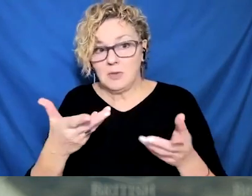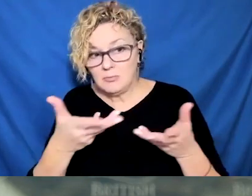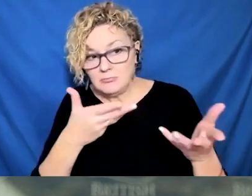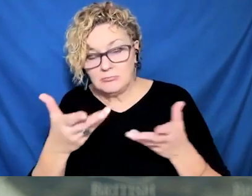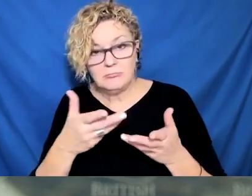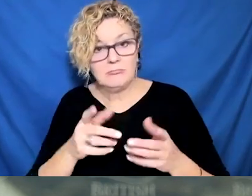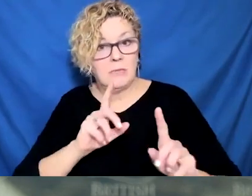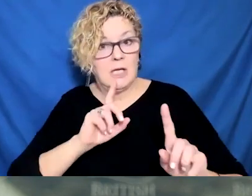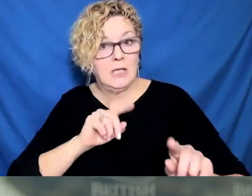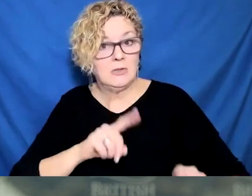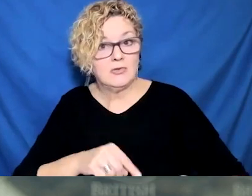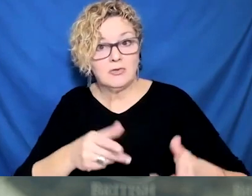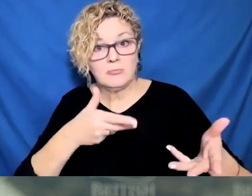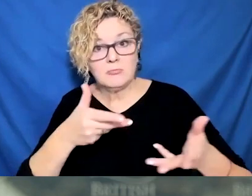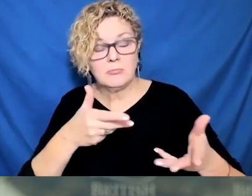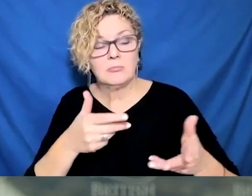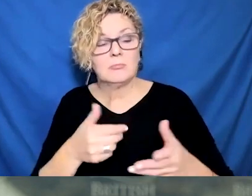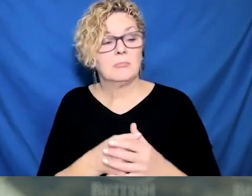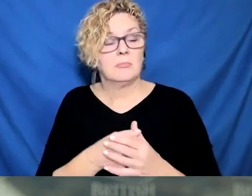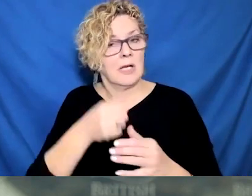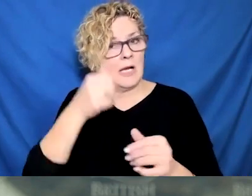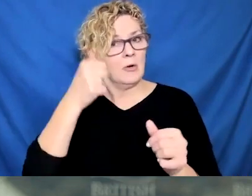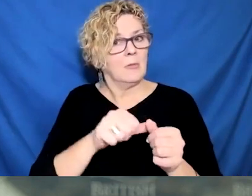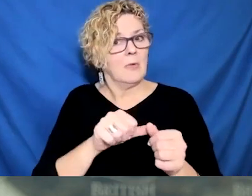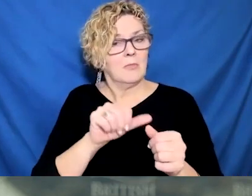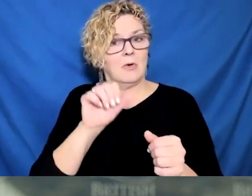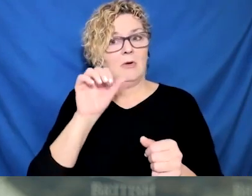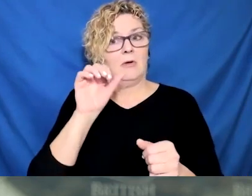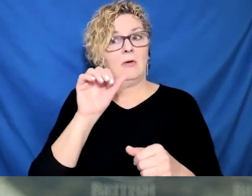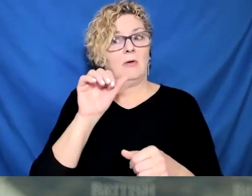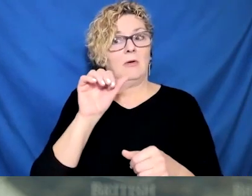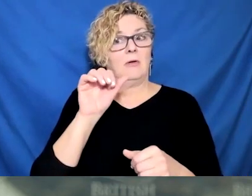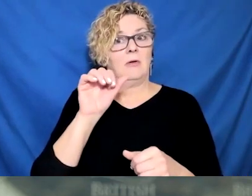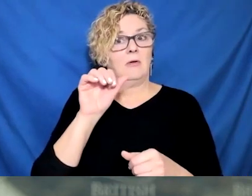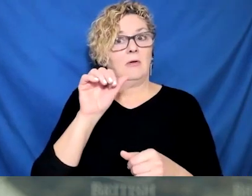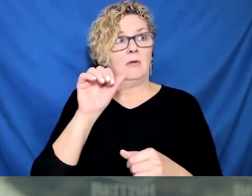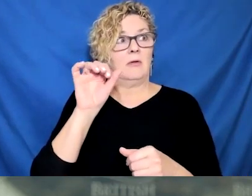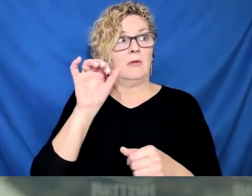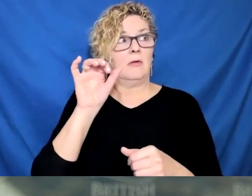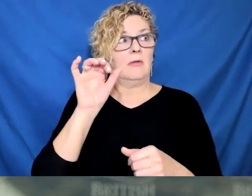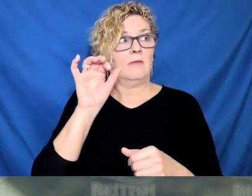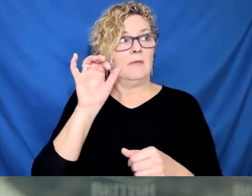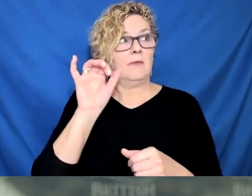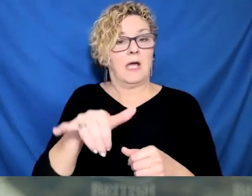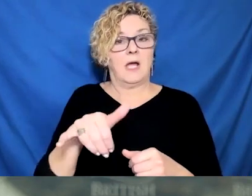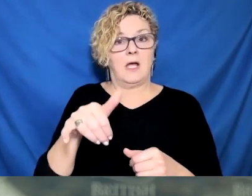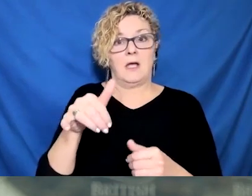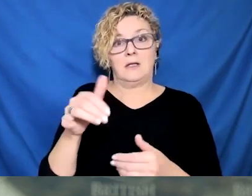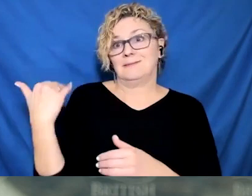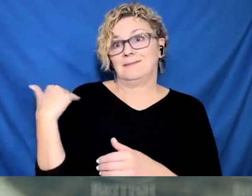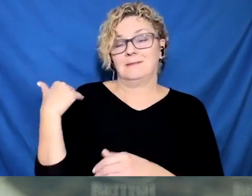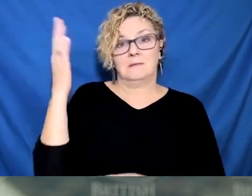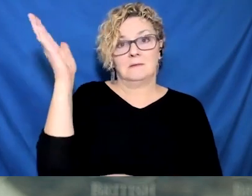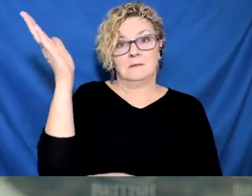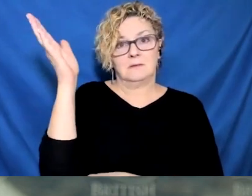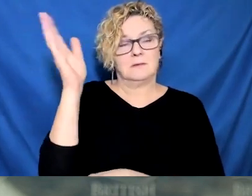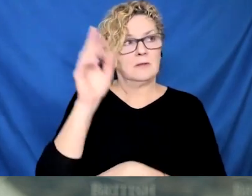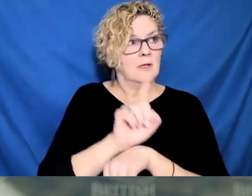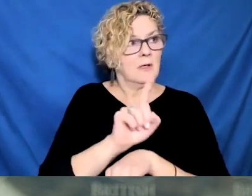Well, Victor, you make the point that we do, as of January 1st, have five paid sick days in BC, which is five more than